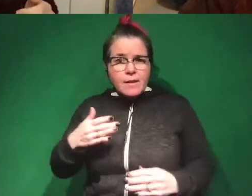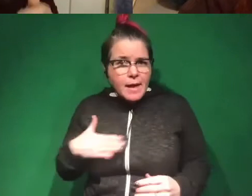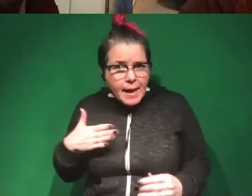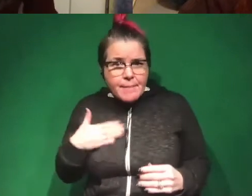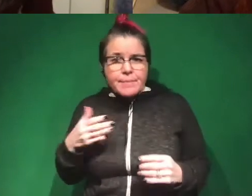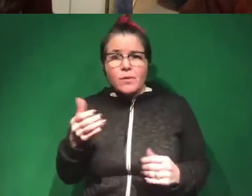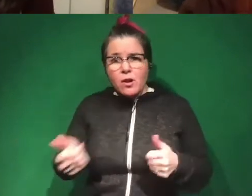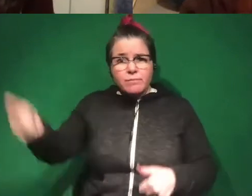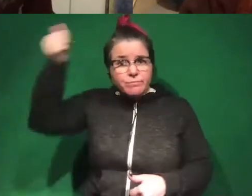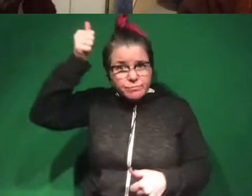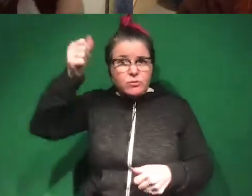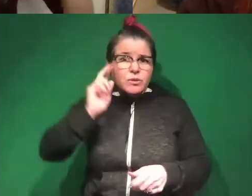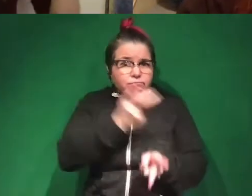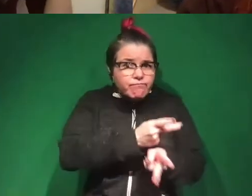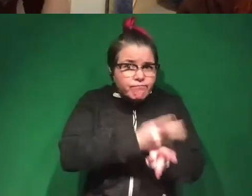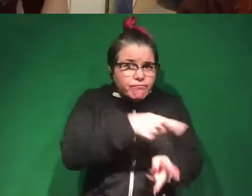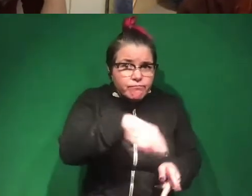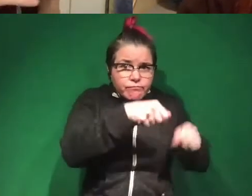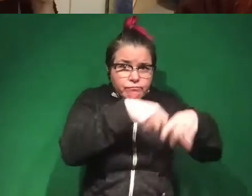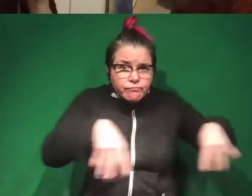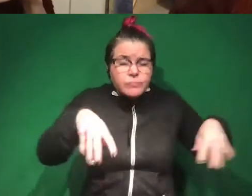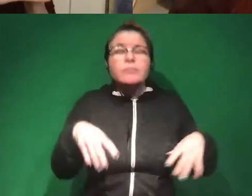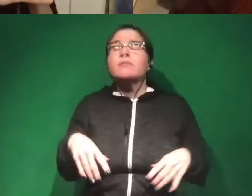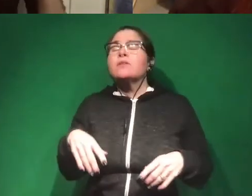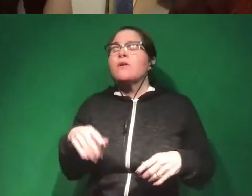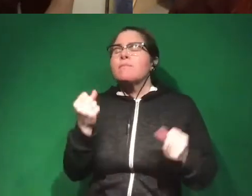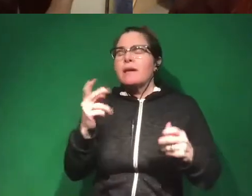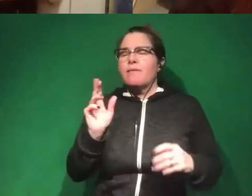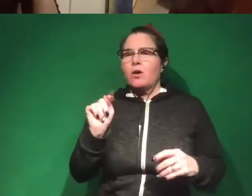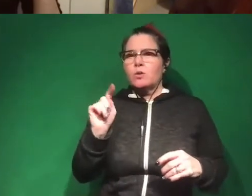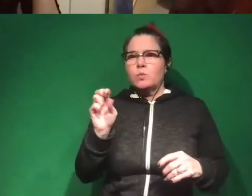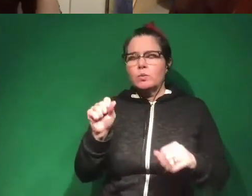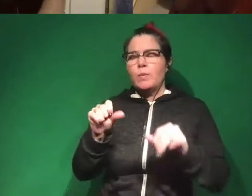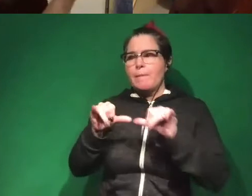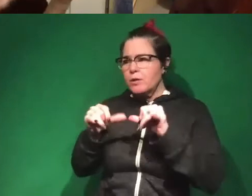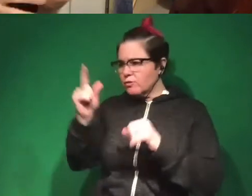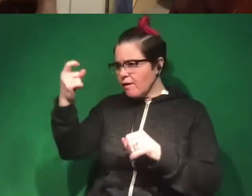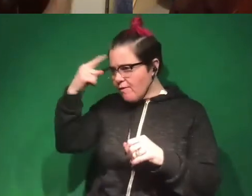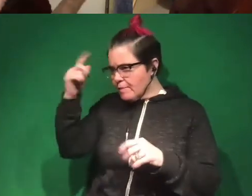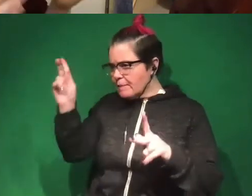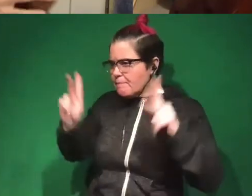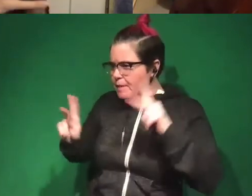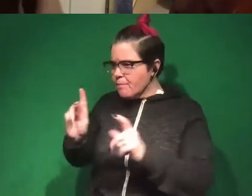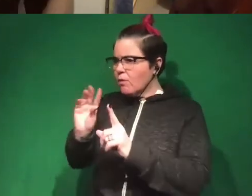CEO is looking after them? So a lot of the tools, it turns out, that we use to measure governments and people and culture and civic